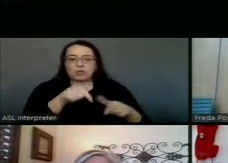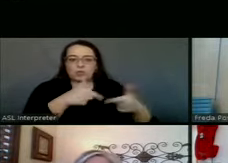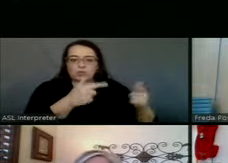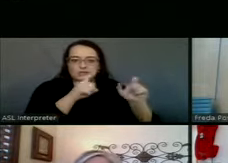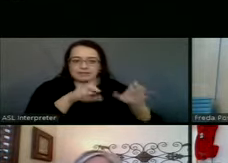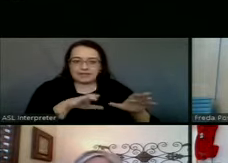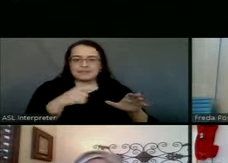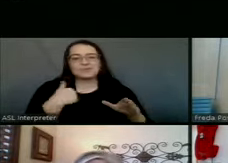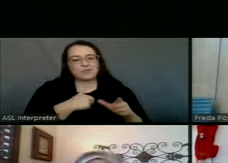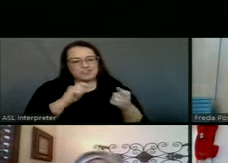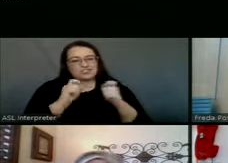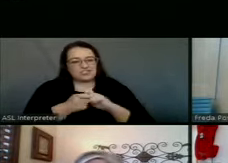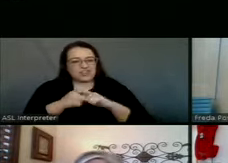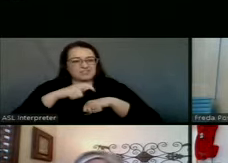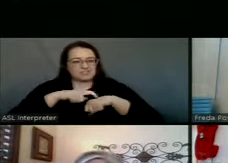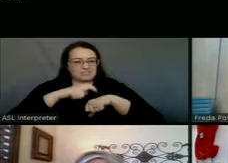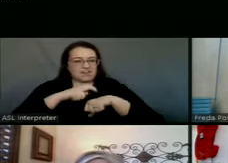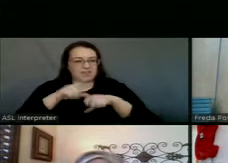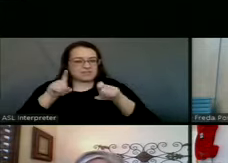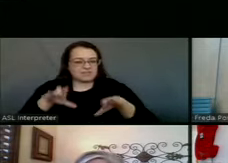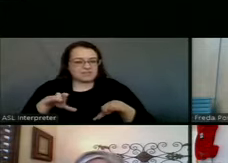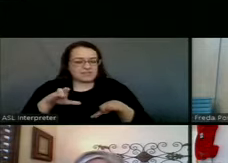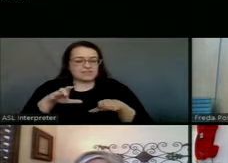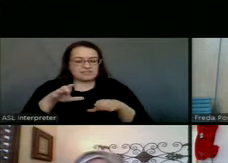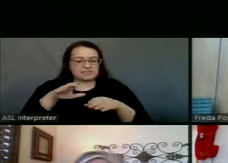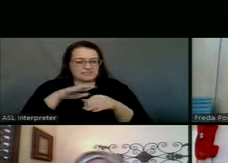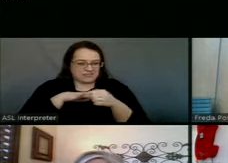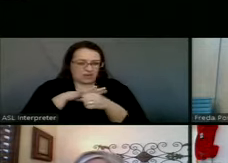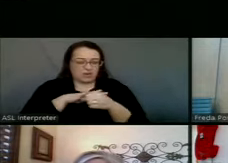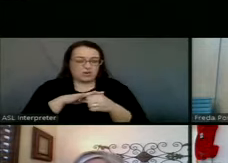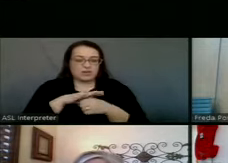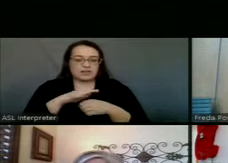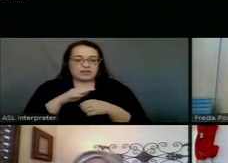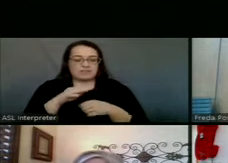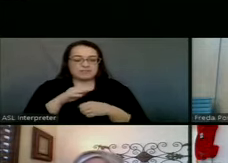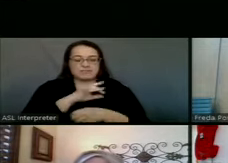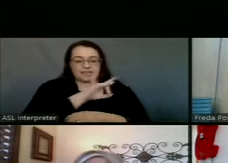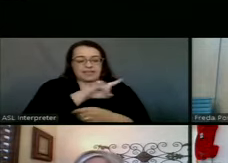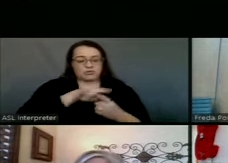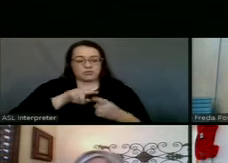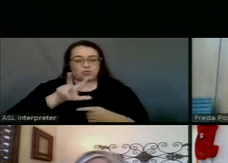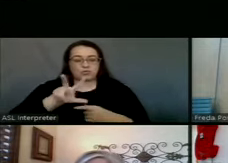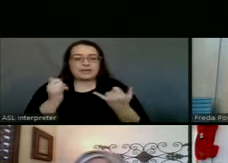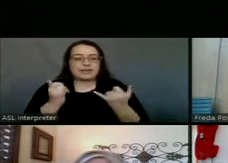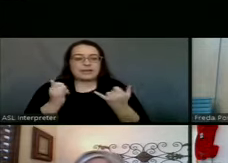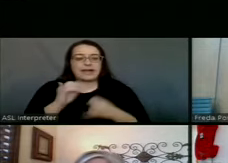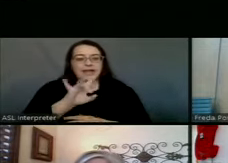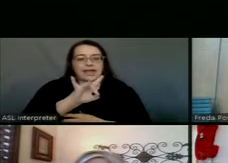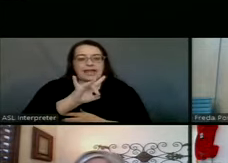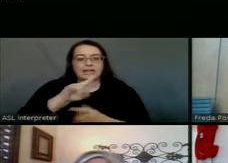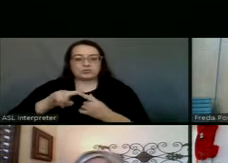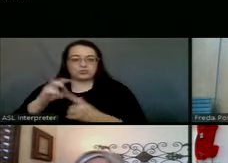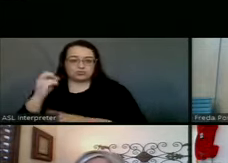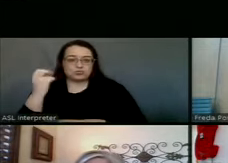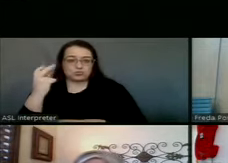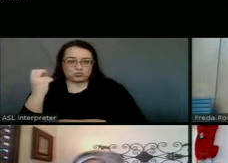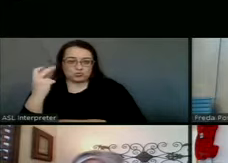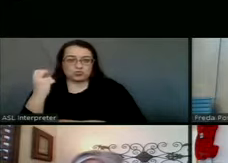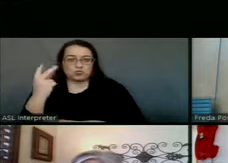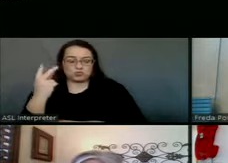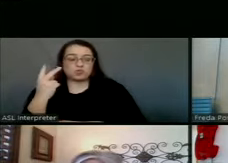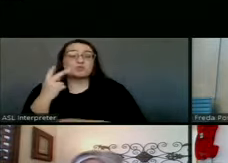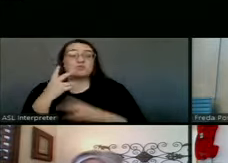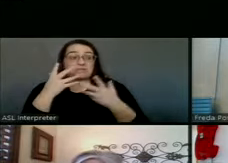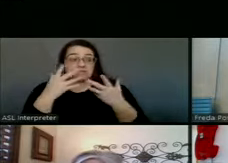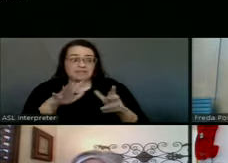reduced the hours at the test site from, instead of 8 to 3, we're now running 8 to noon so that we can pull those